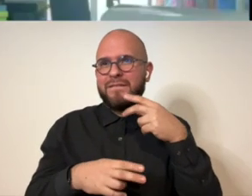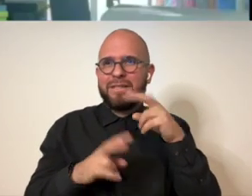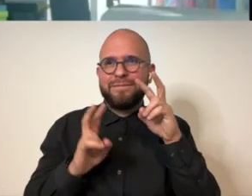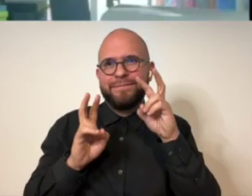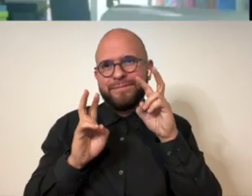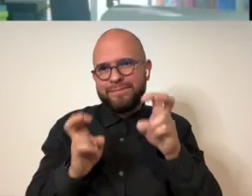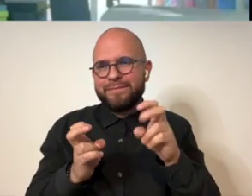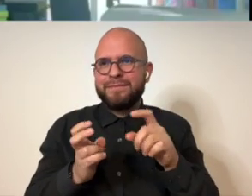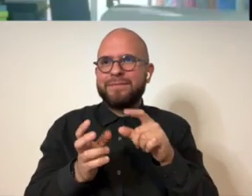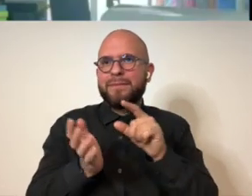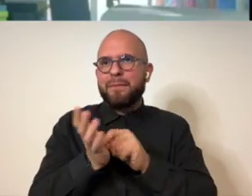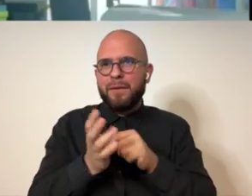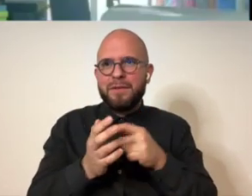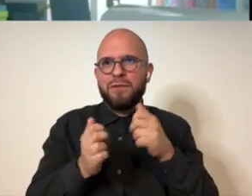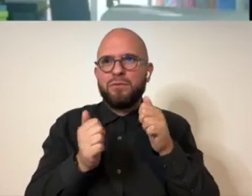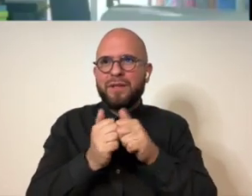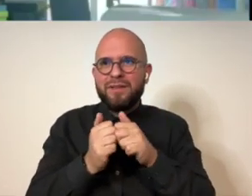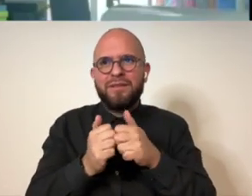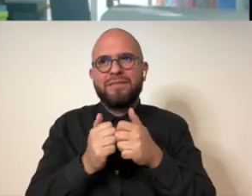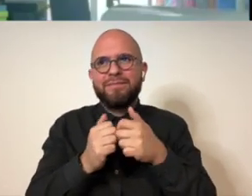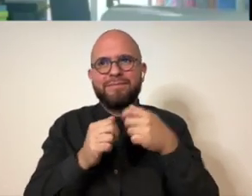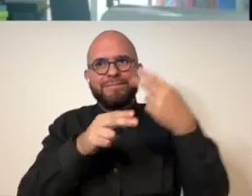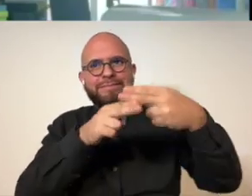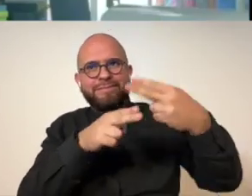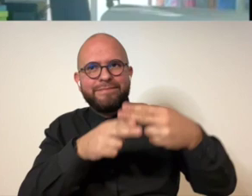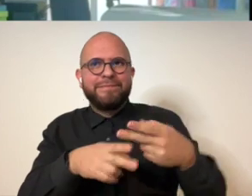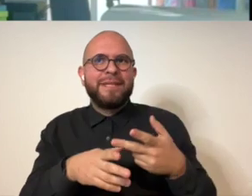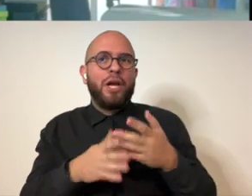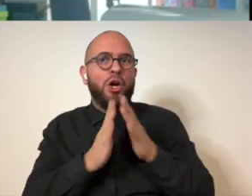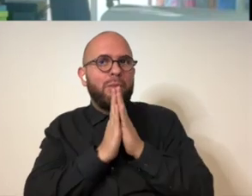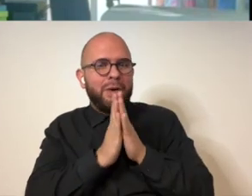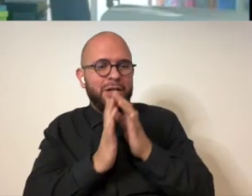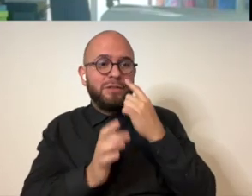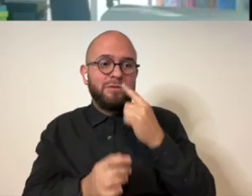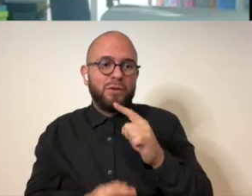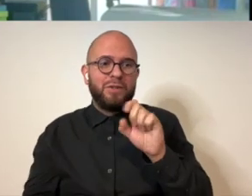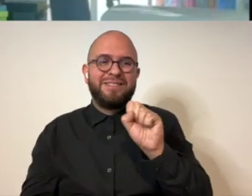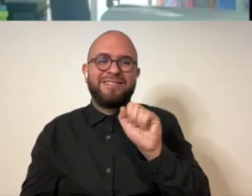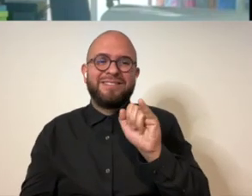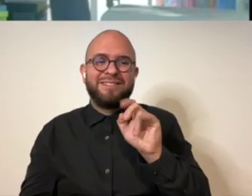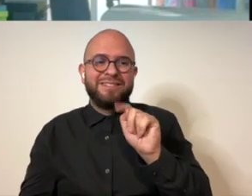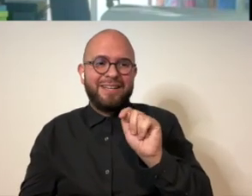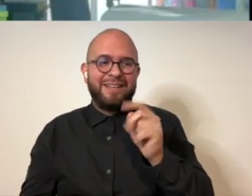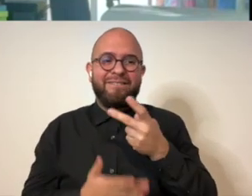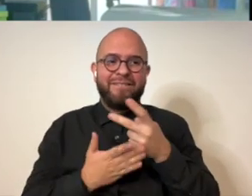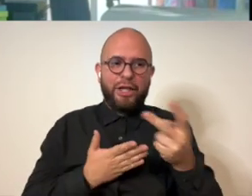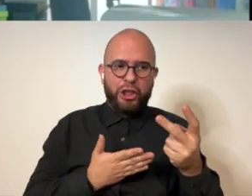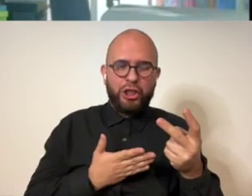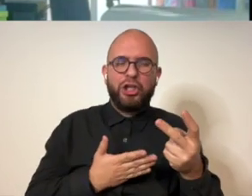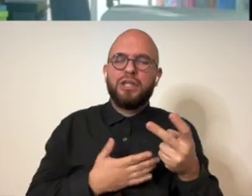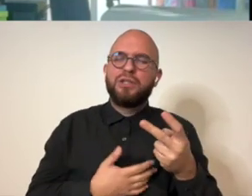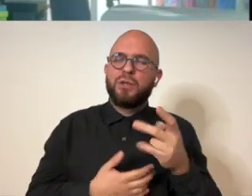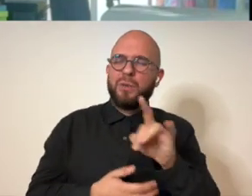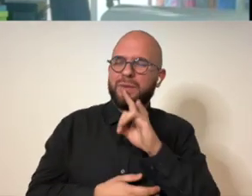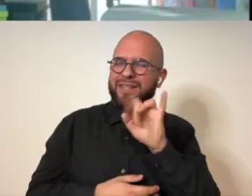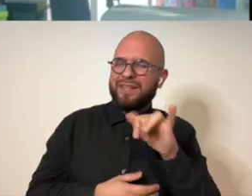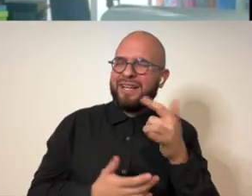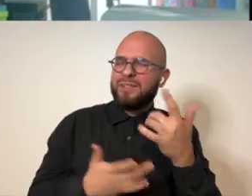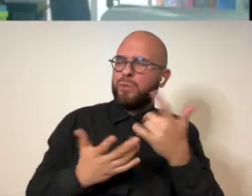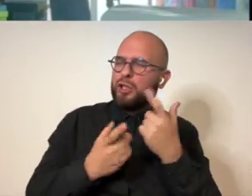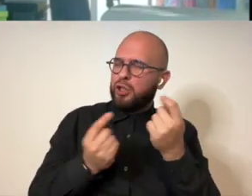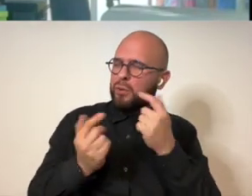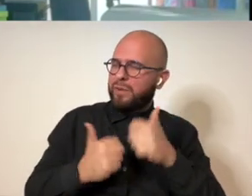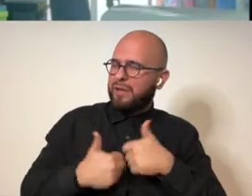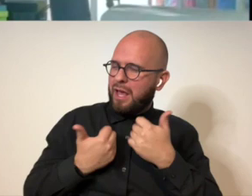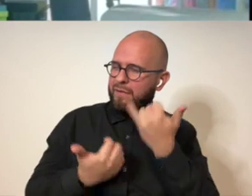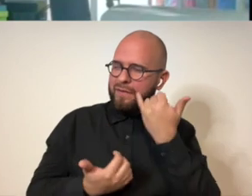like what do you do in your life when everything has disappointed you you can't rely on your body you can't